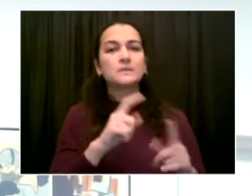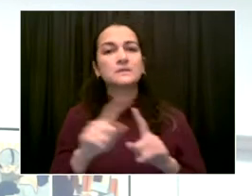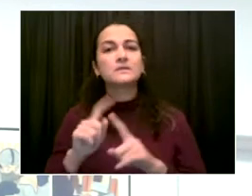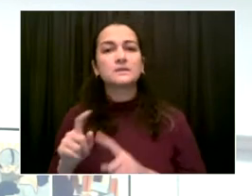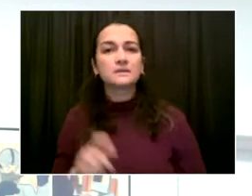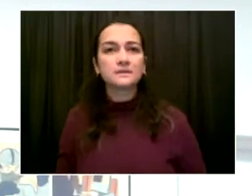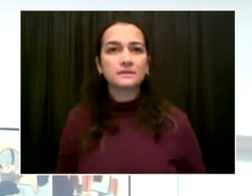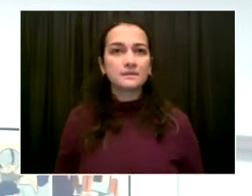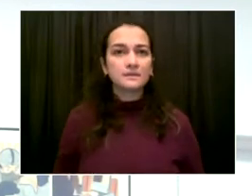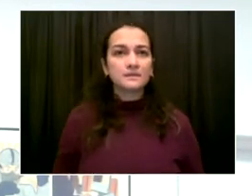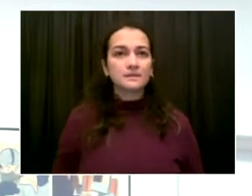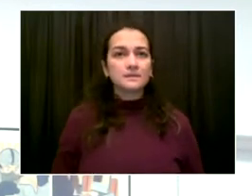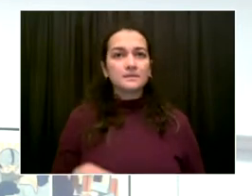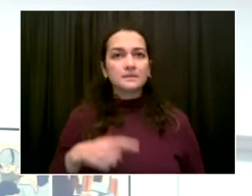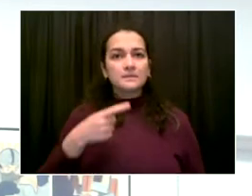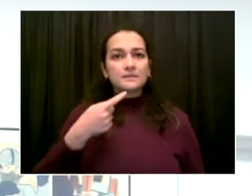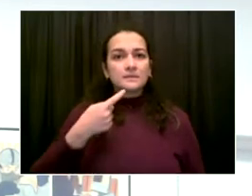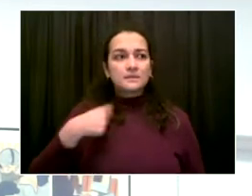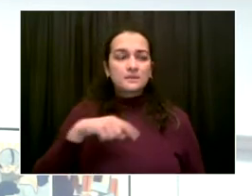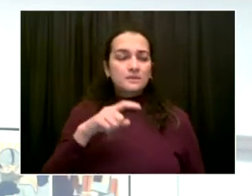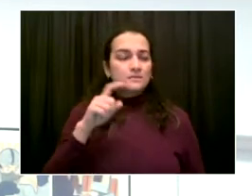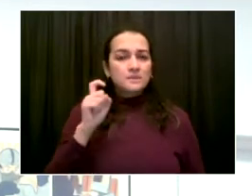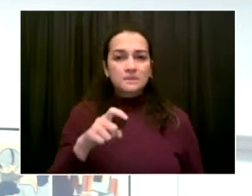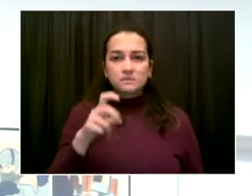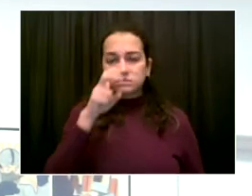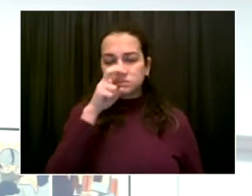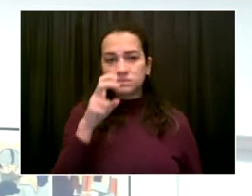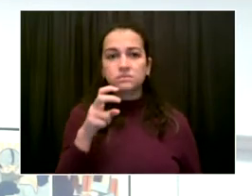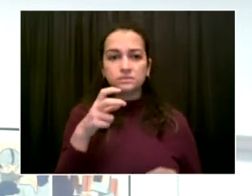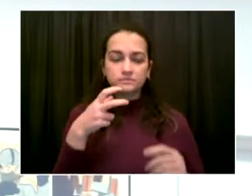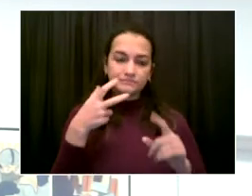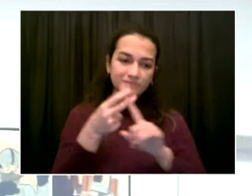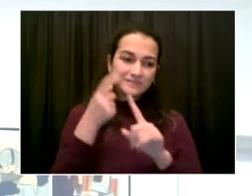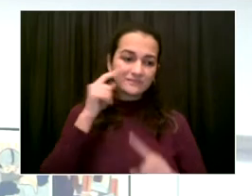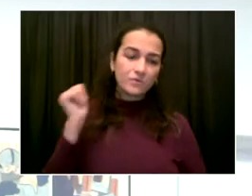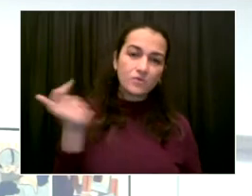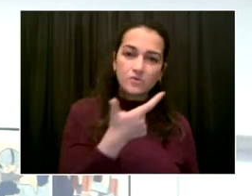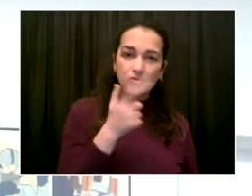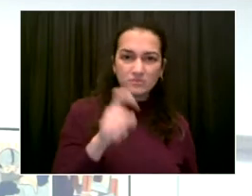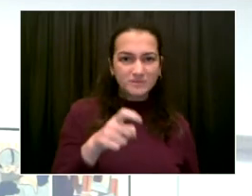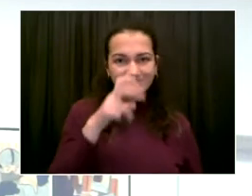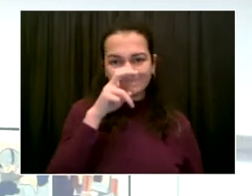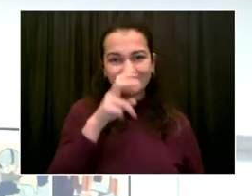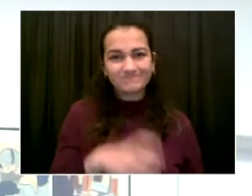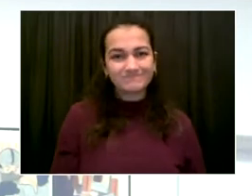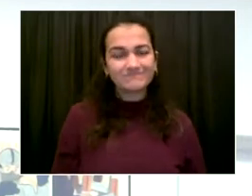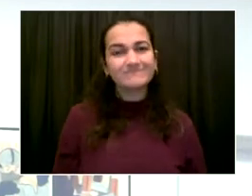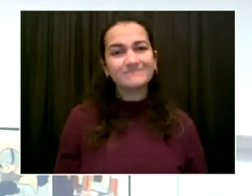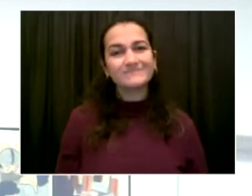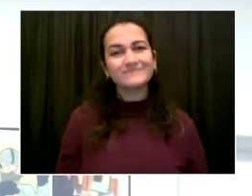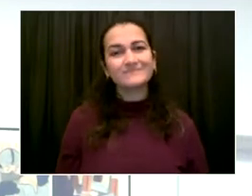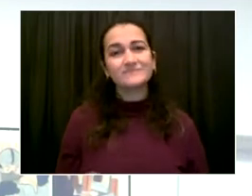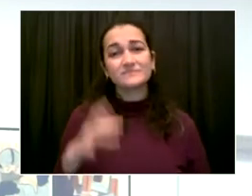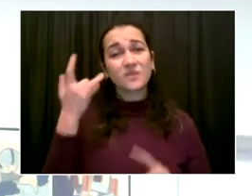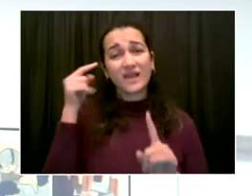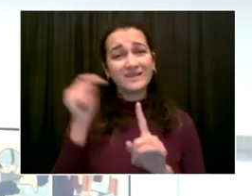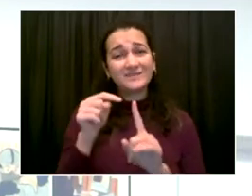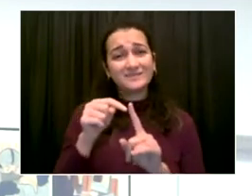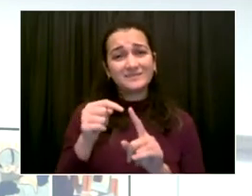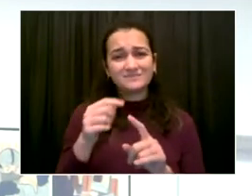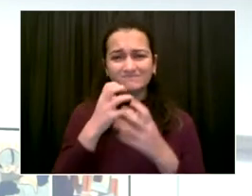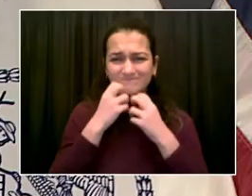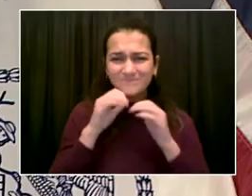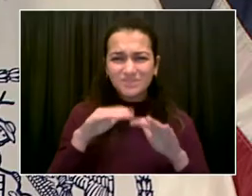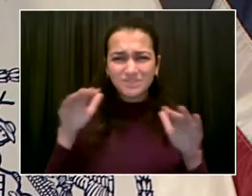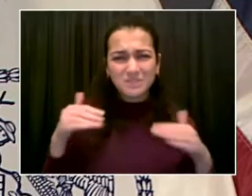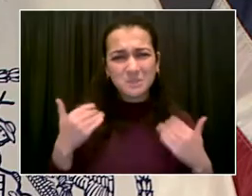this helps bring everyone up to the same level, which is so important to protecting all of our children across New York City. Thank